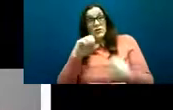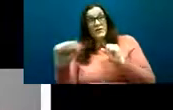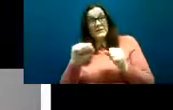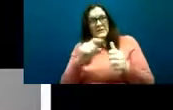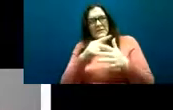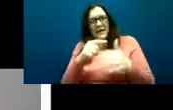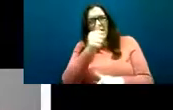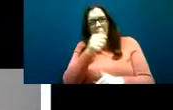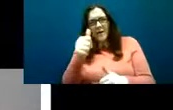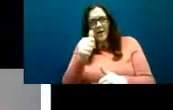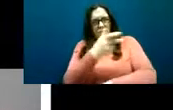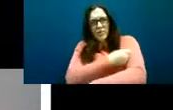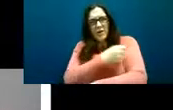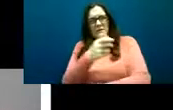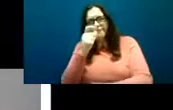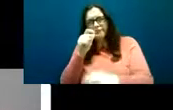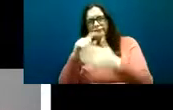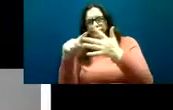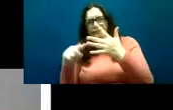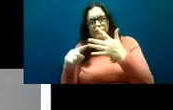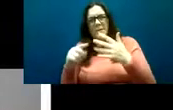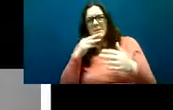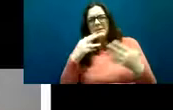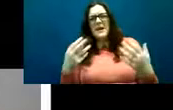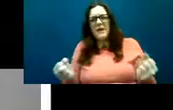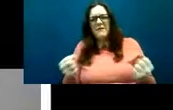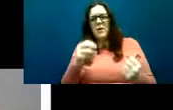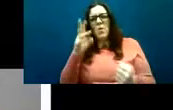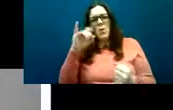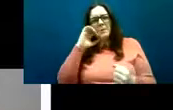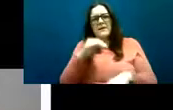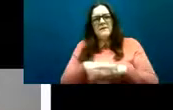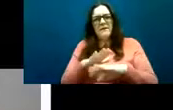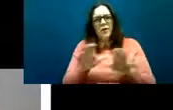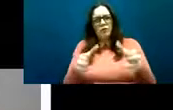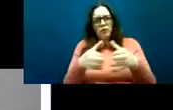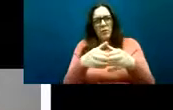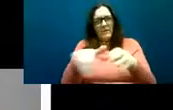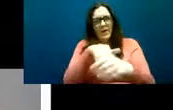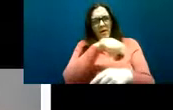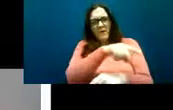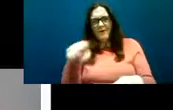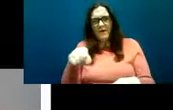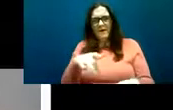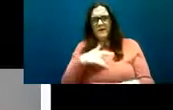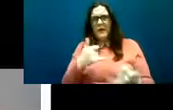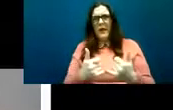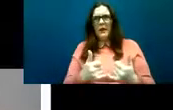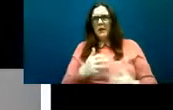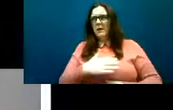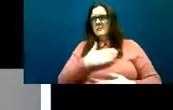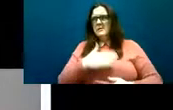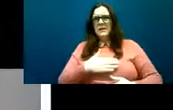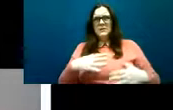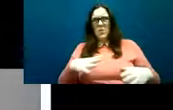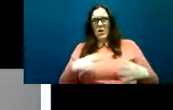group participation which the participants perceived as distressing and potentially threatening given their challenges